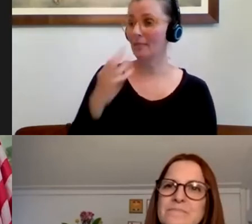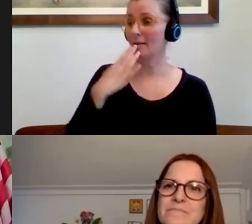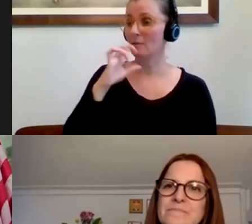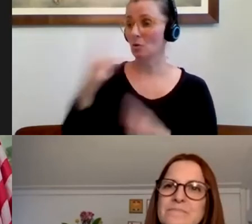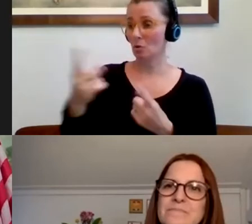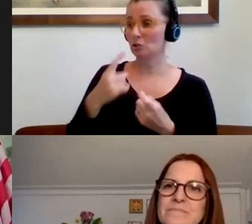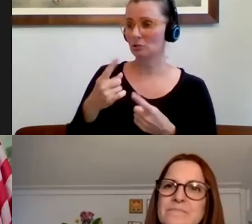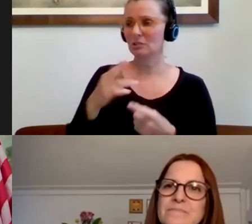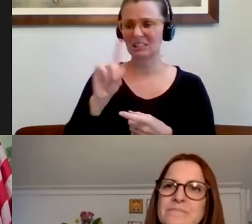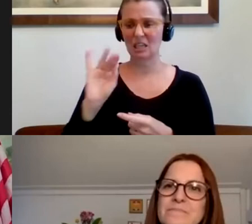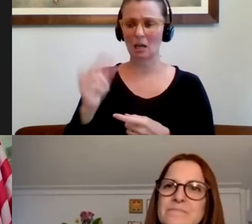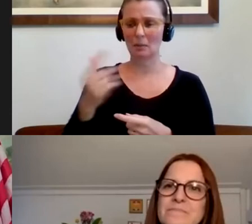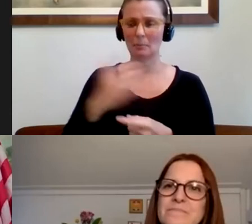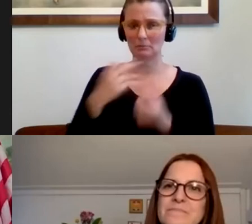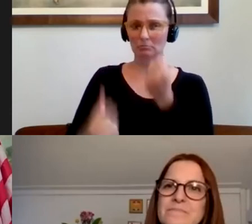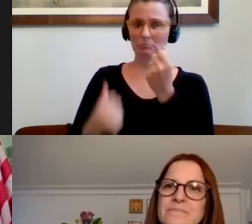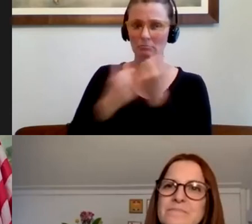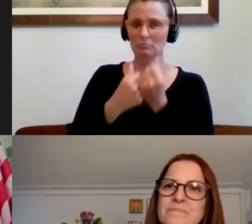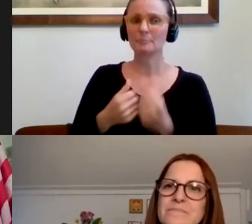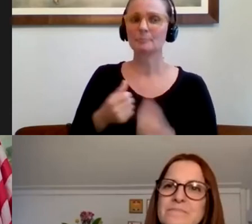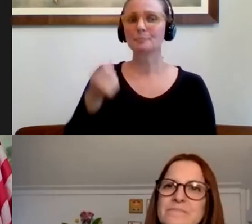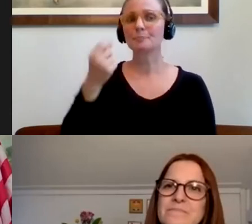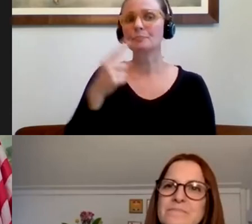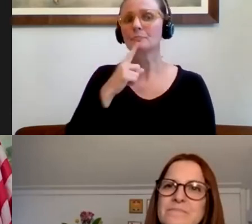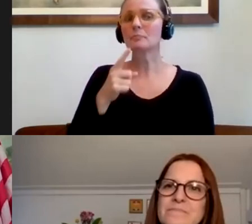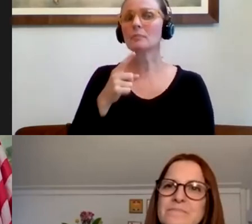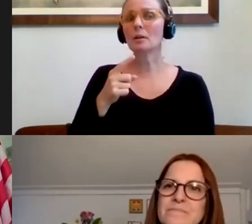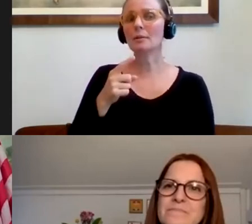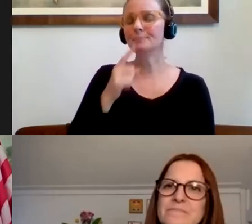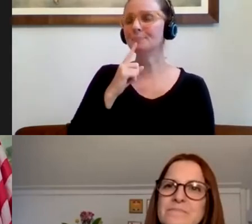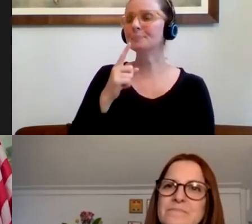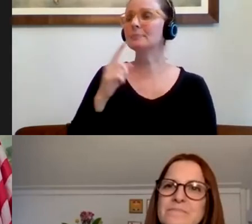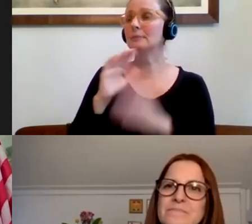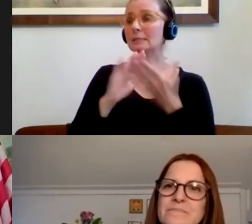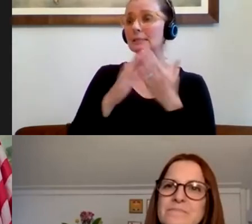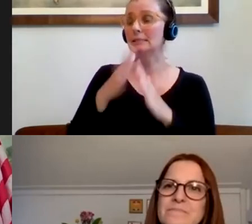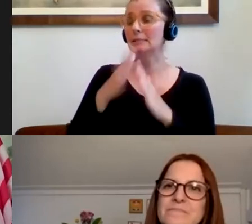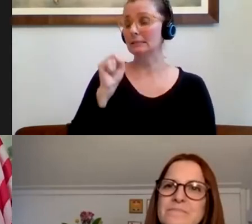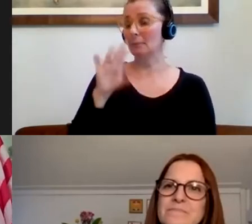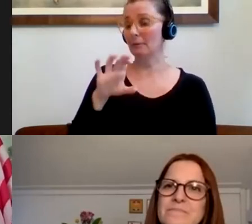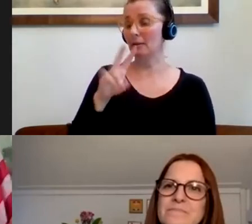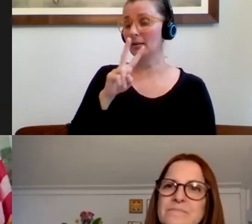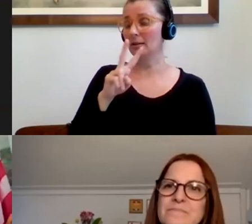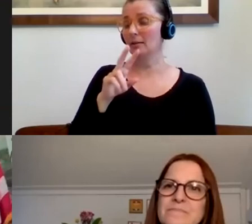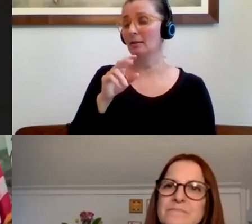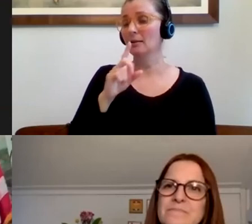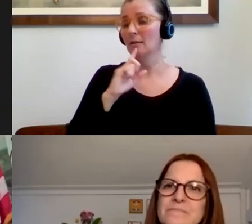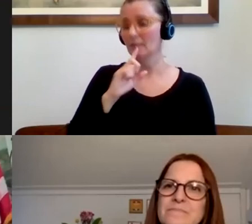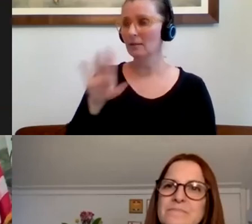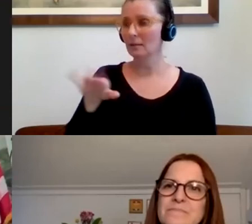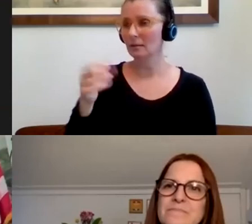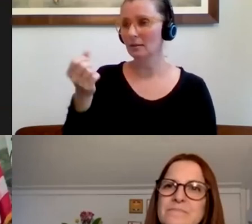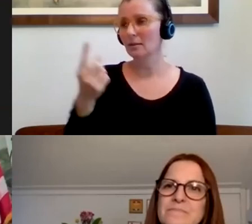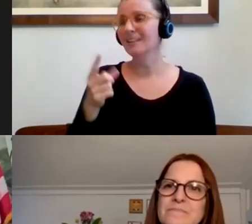As it relates to the city of Somerville's operations and all the departments and city and schools, the short answer is yes in terms of